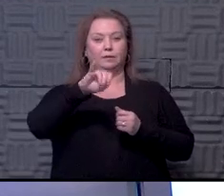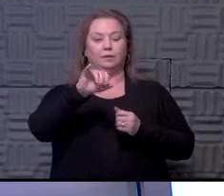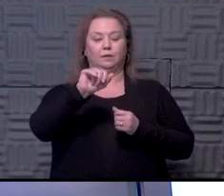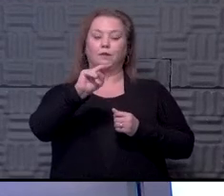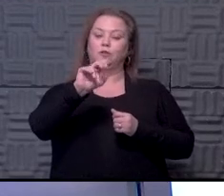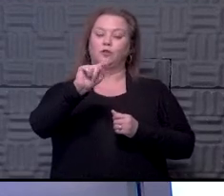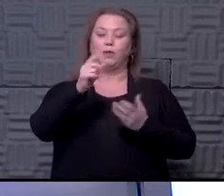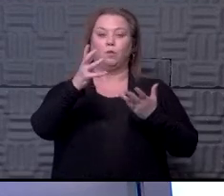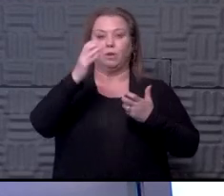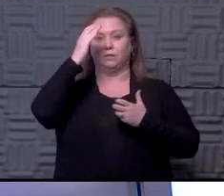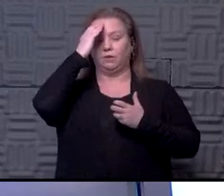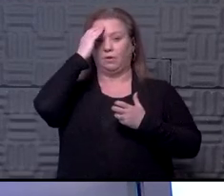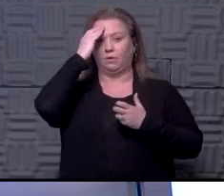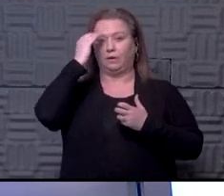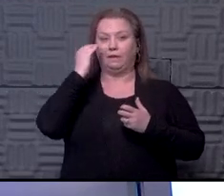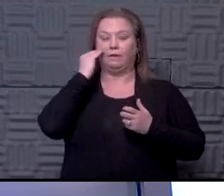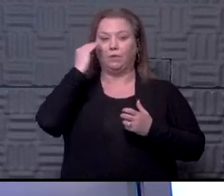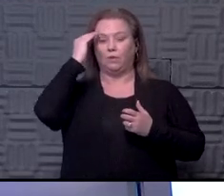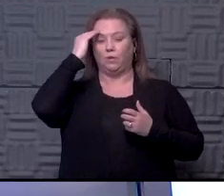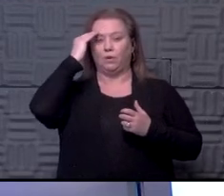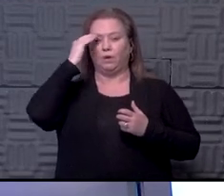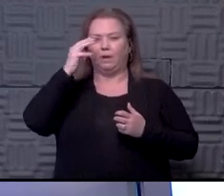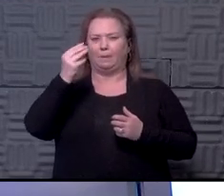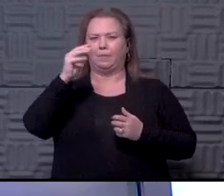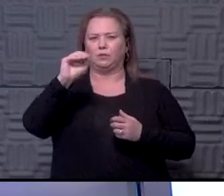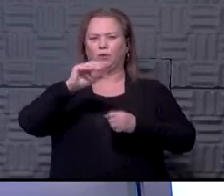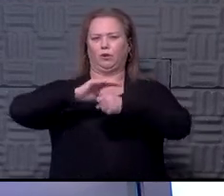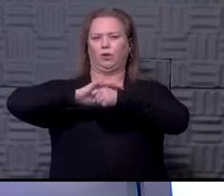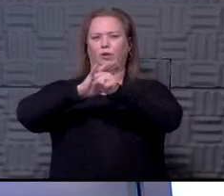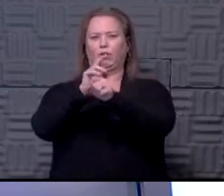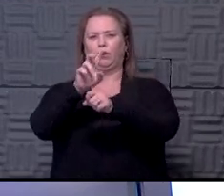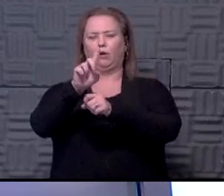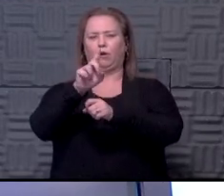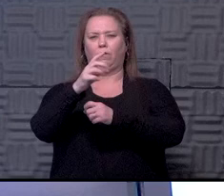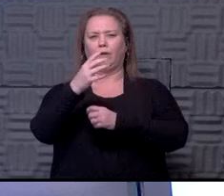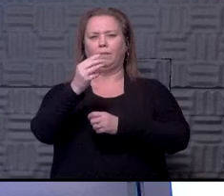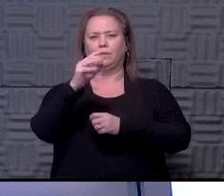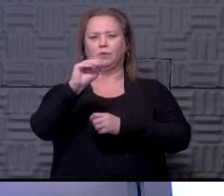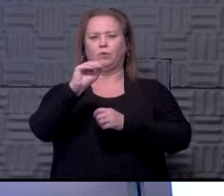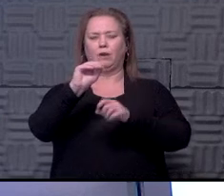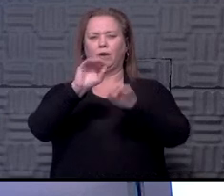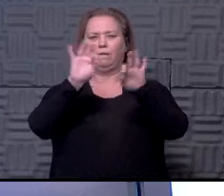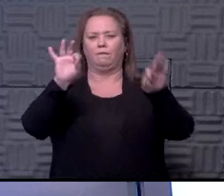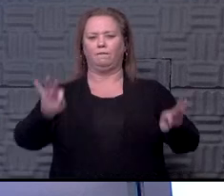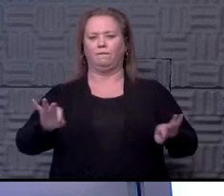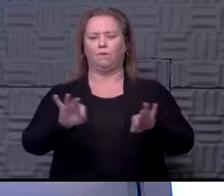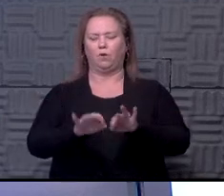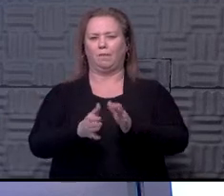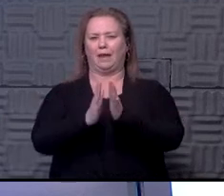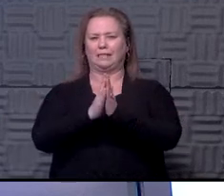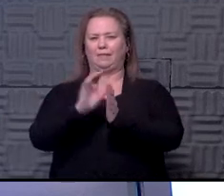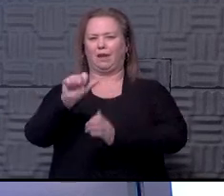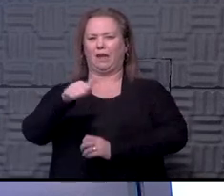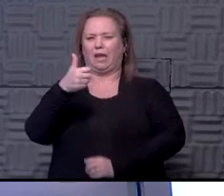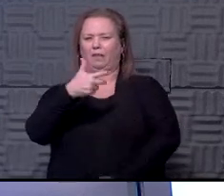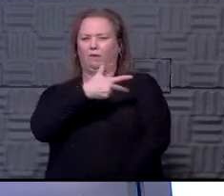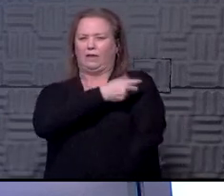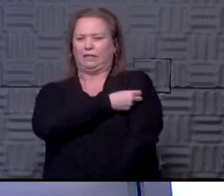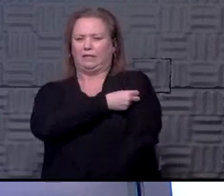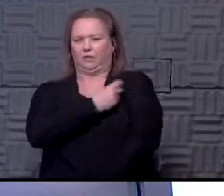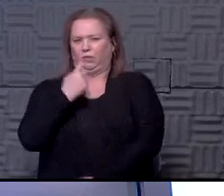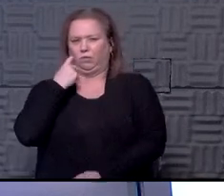wants to know, if you would know, why did the Missouri COVID vaccine form ask if I had received any other vaccinations recently?